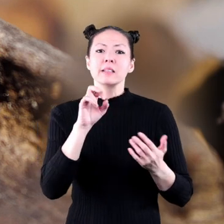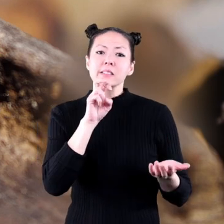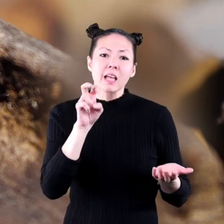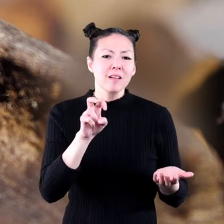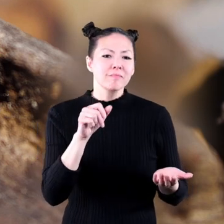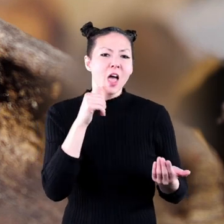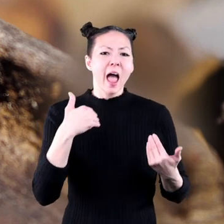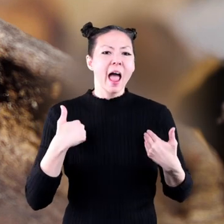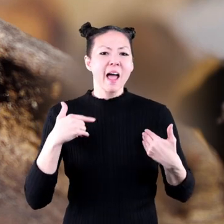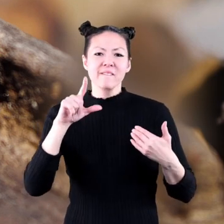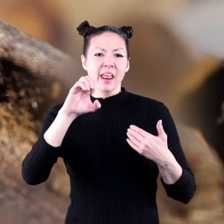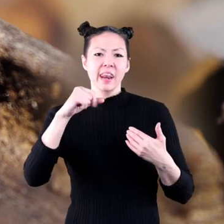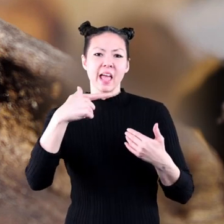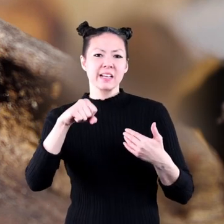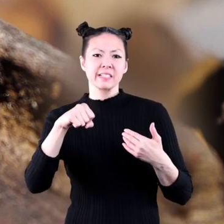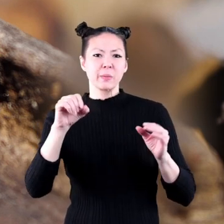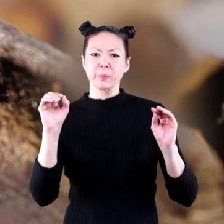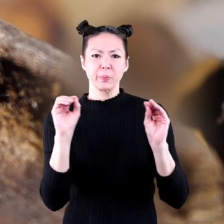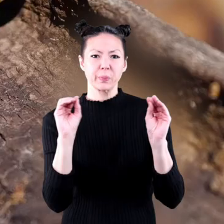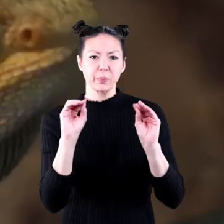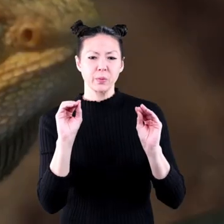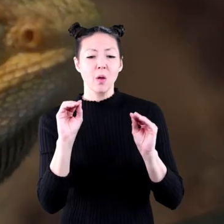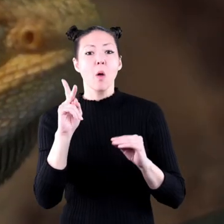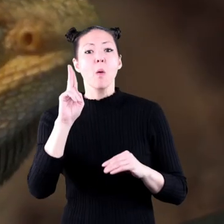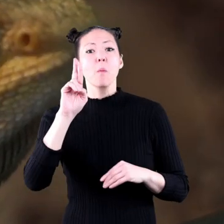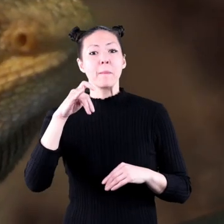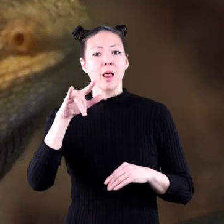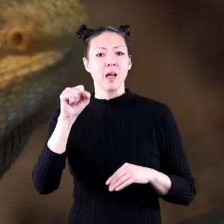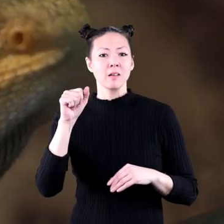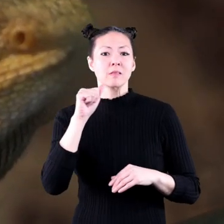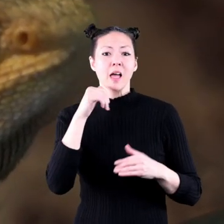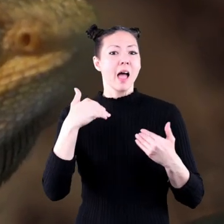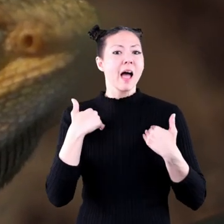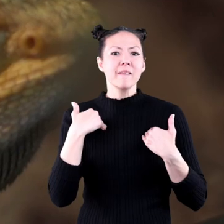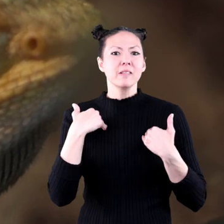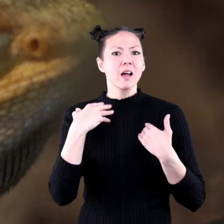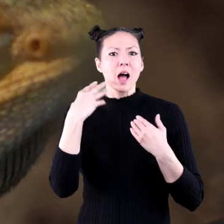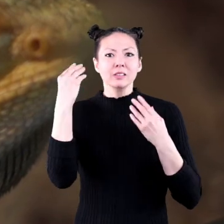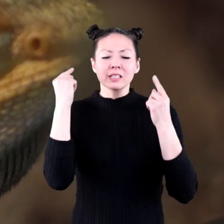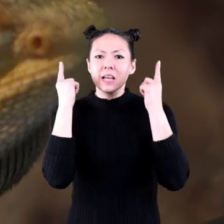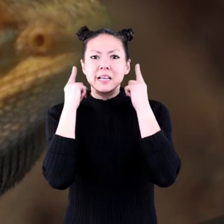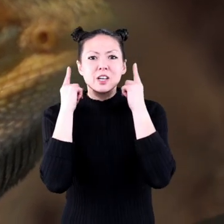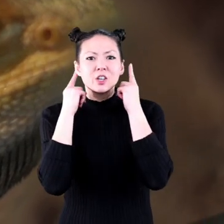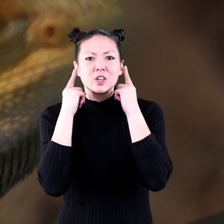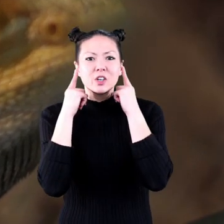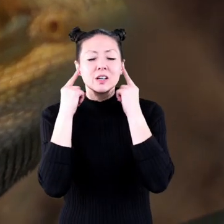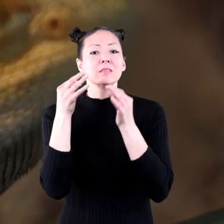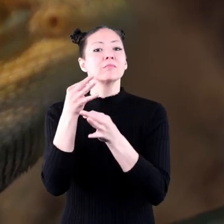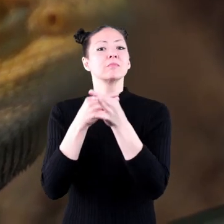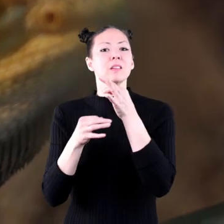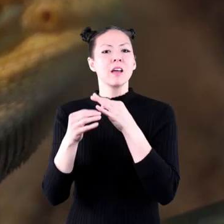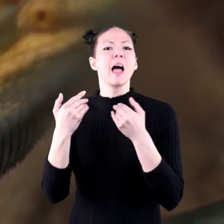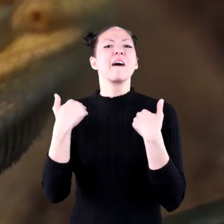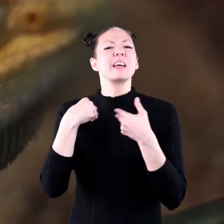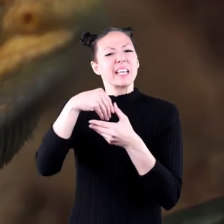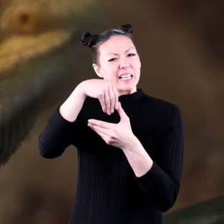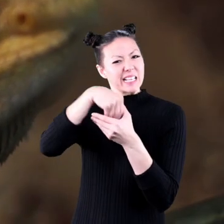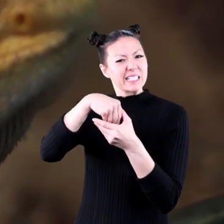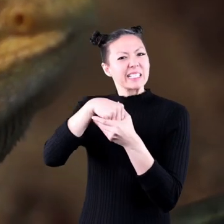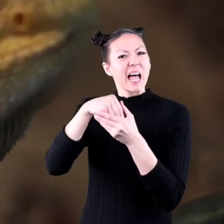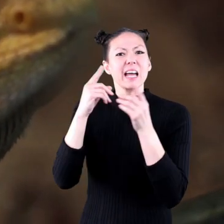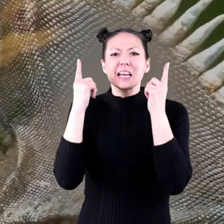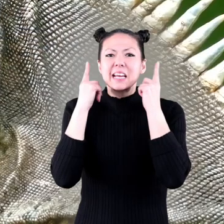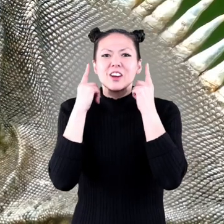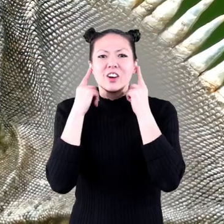snakes, do not have legs. Reptiles do not have outer ears. Instead, they have inner